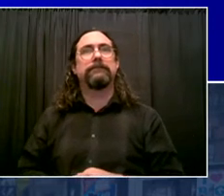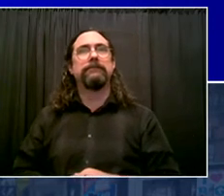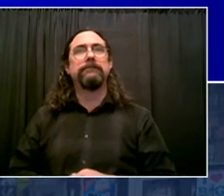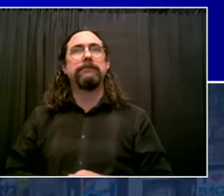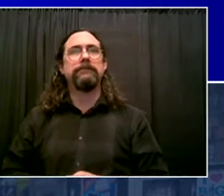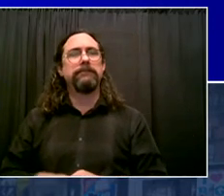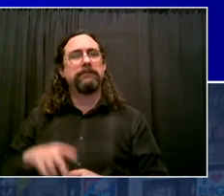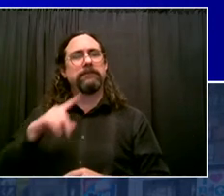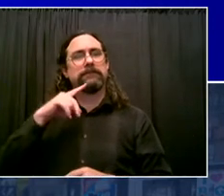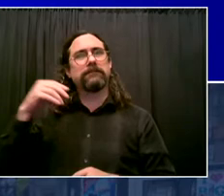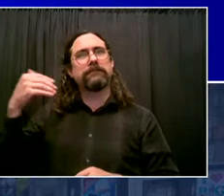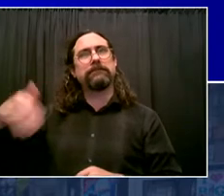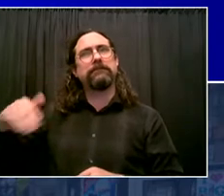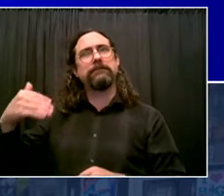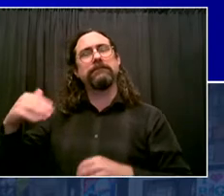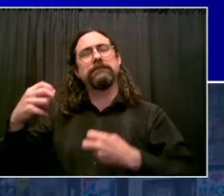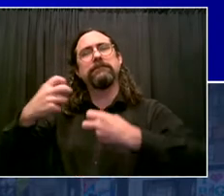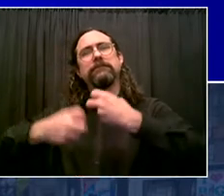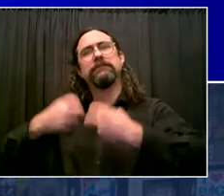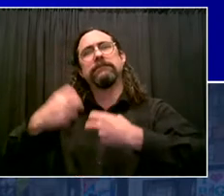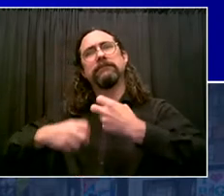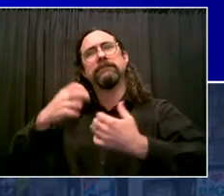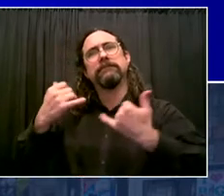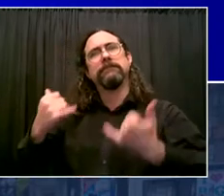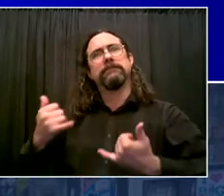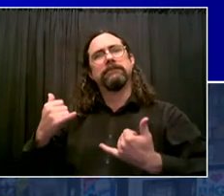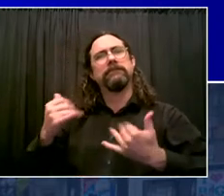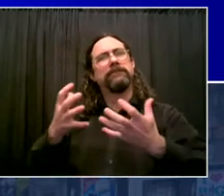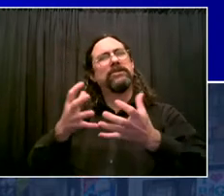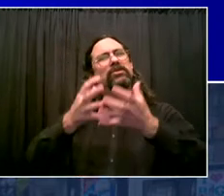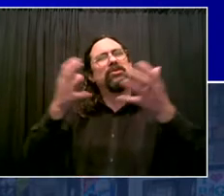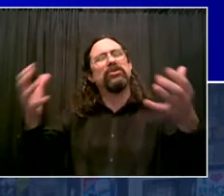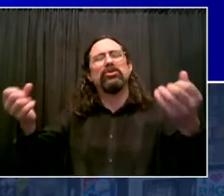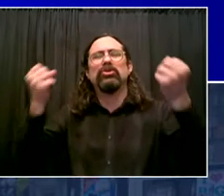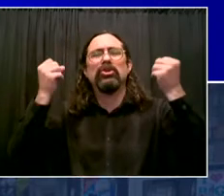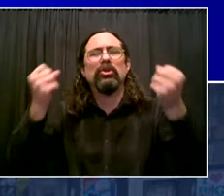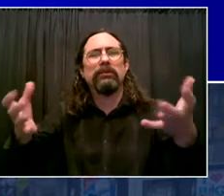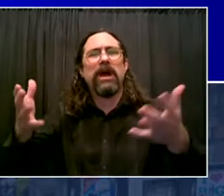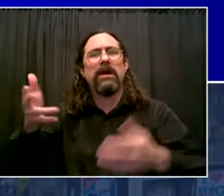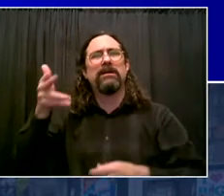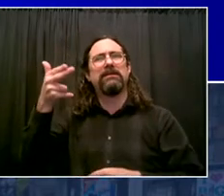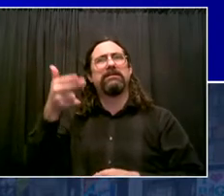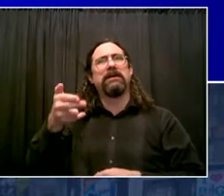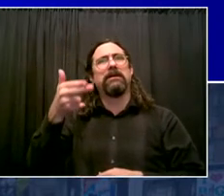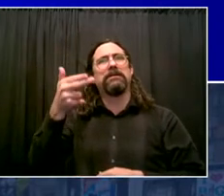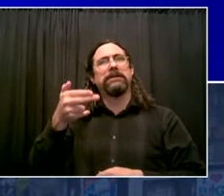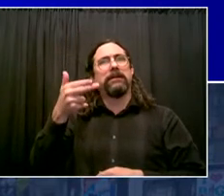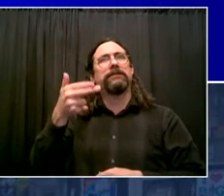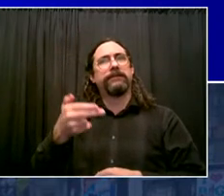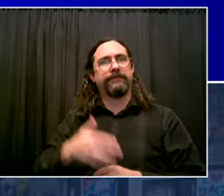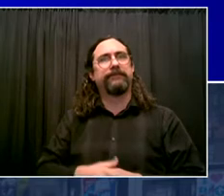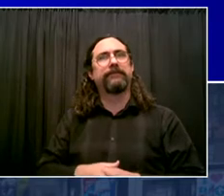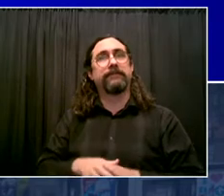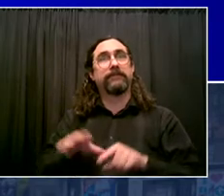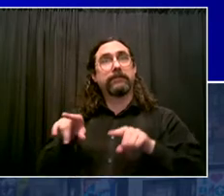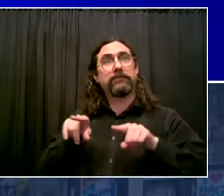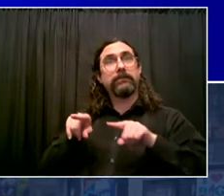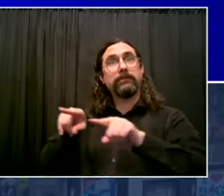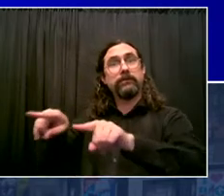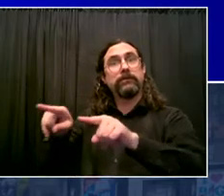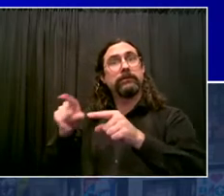worse during the pandemic. We've all seen the shocking statistics about how many more people all over the country got guns during the pandemic.